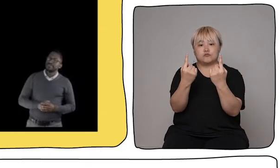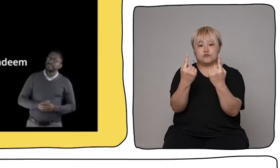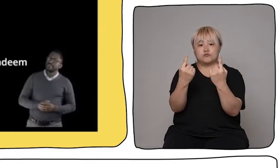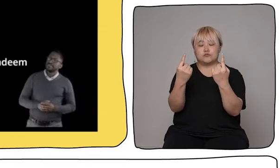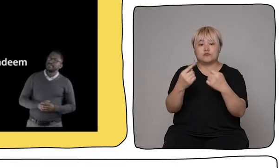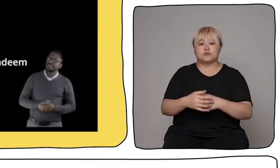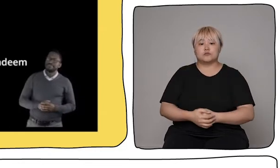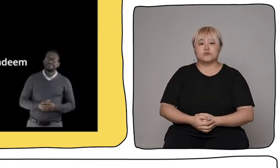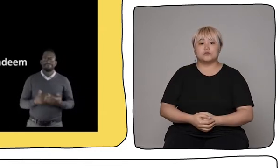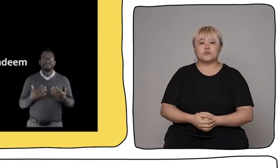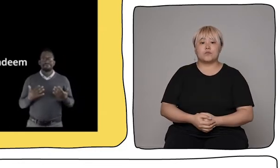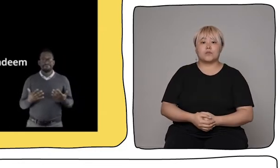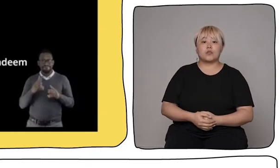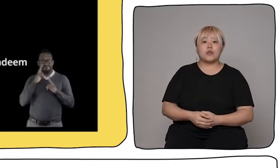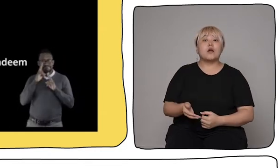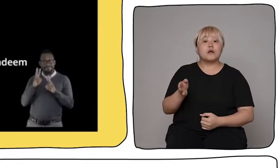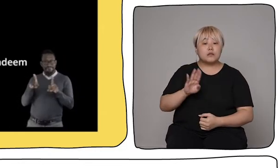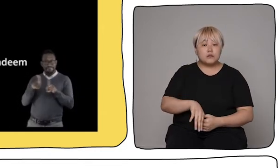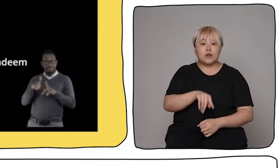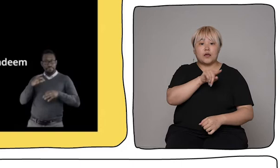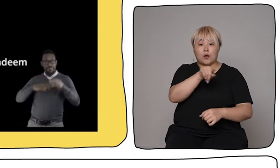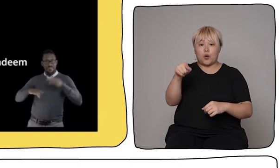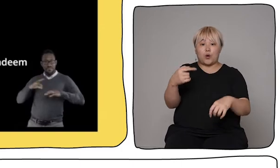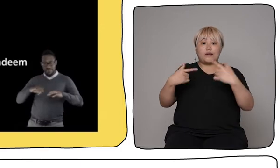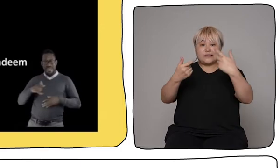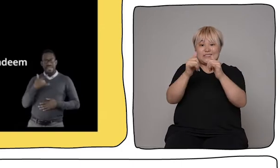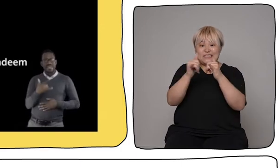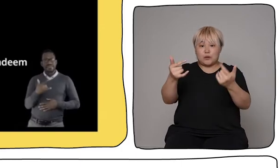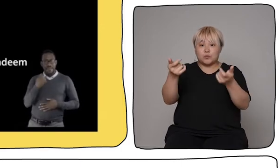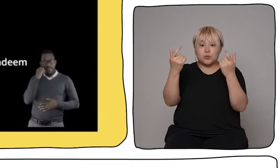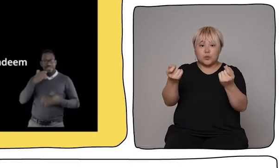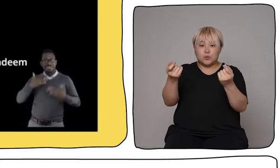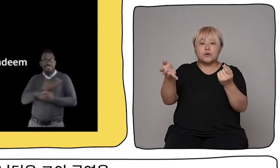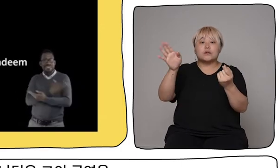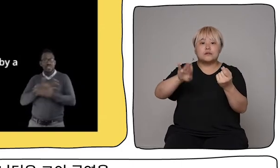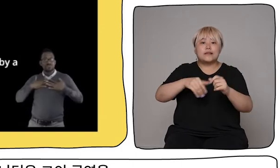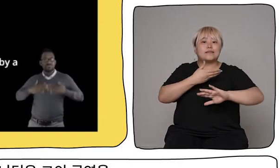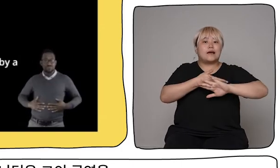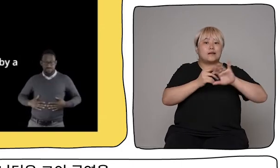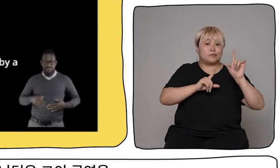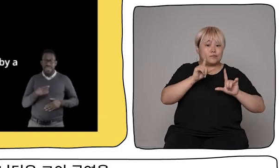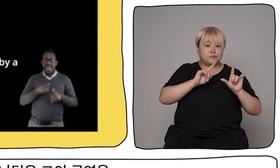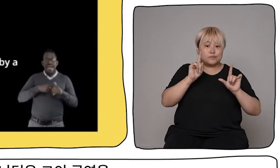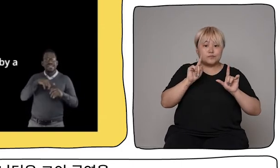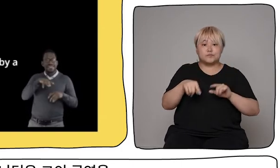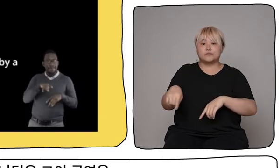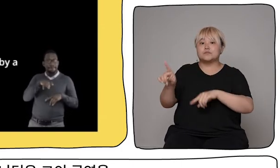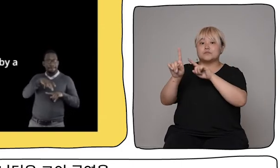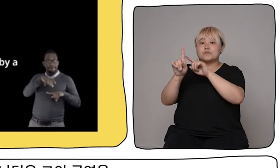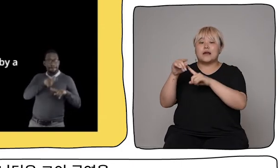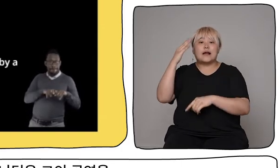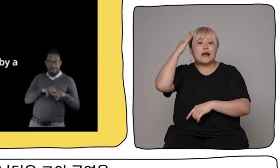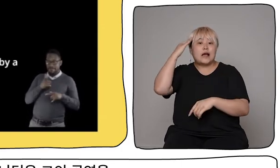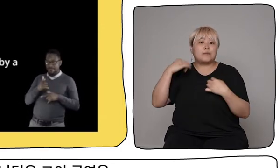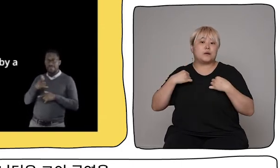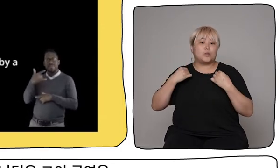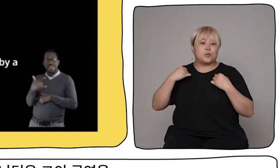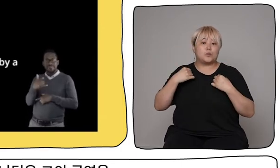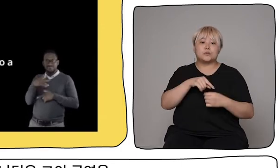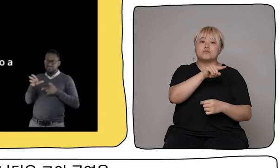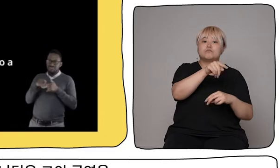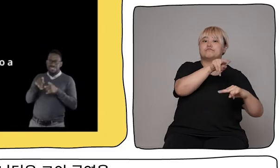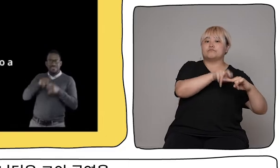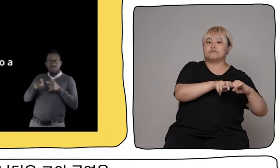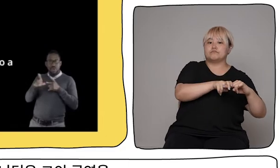But now we see another shot of the same performers, Nadeem now wearing a black t-shirt. Adam is now sitting down and Nadeem is being filmed by a special camera